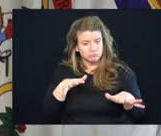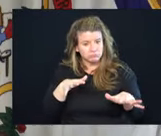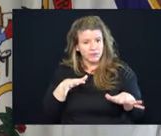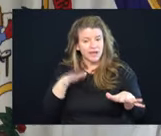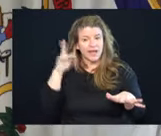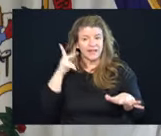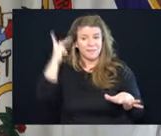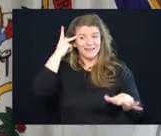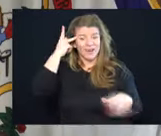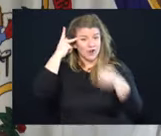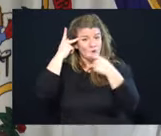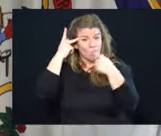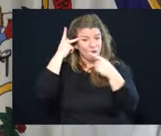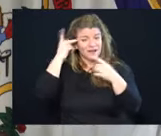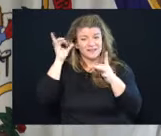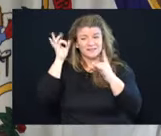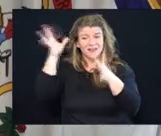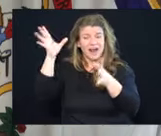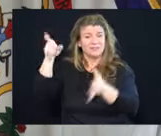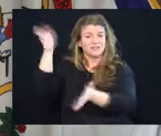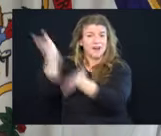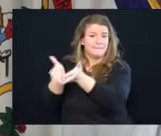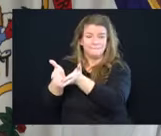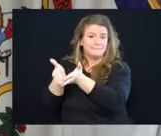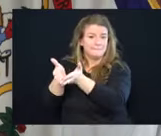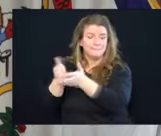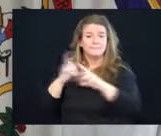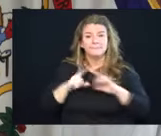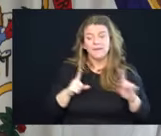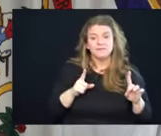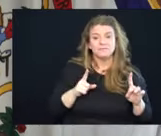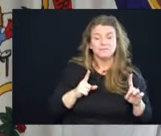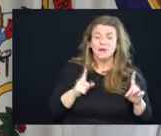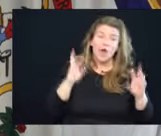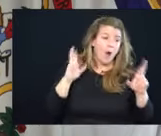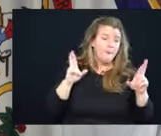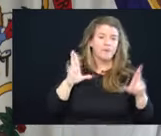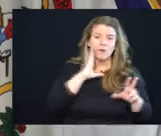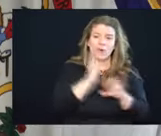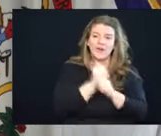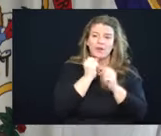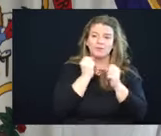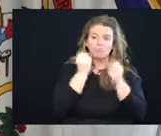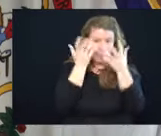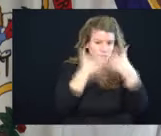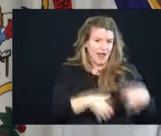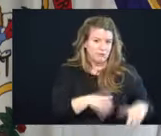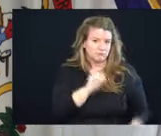the political just crap will stop. But, but, but hopefully we'll get this worked out.